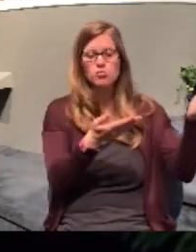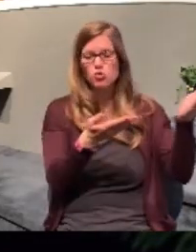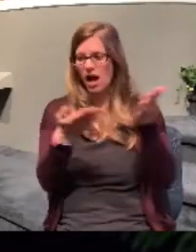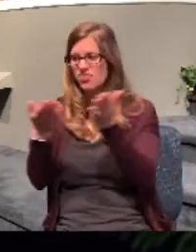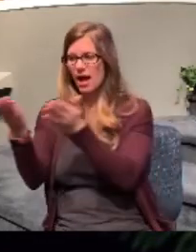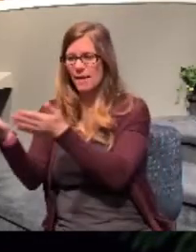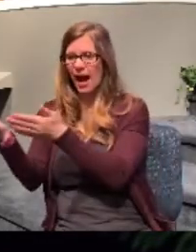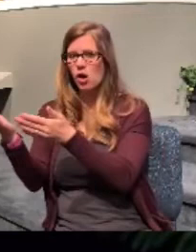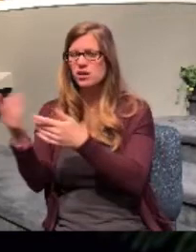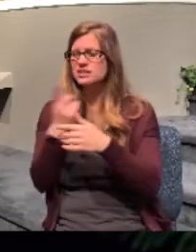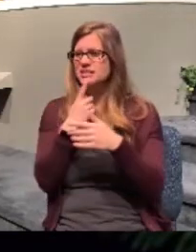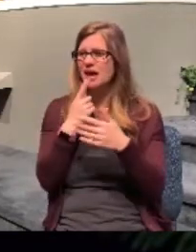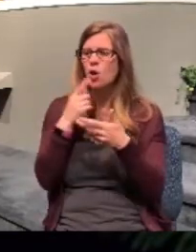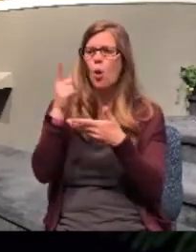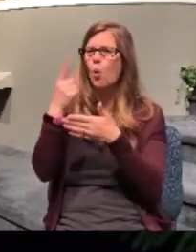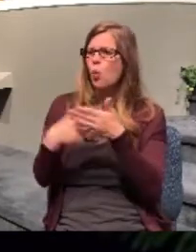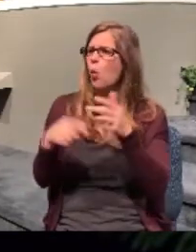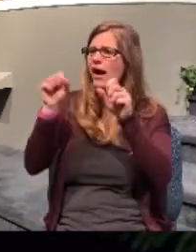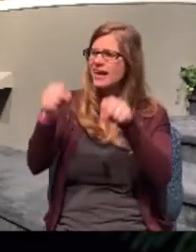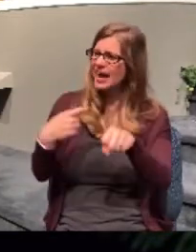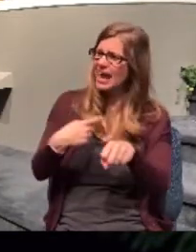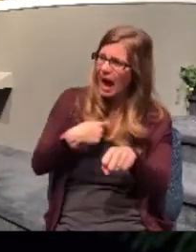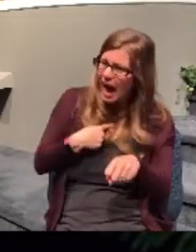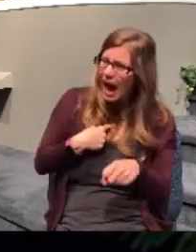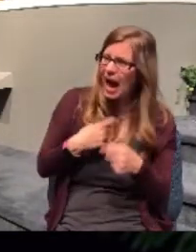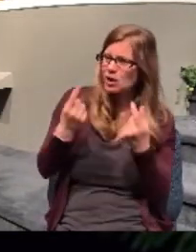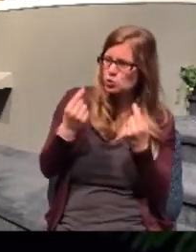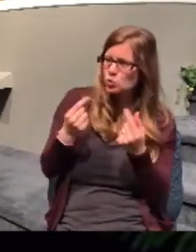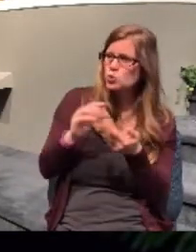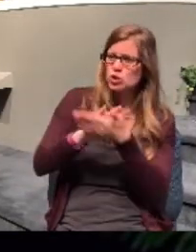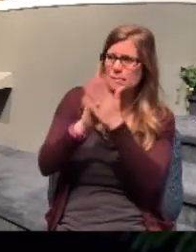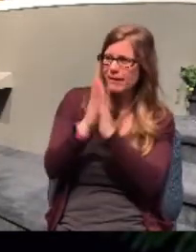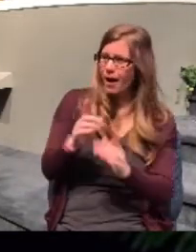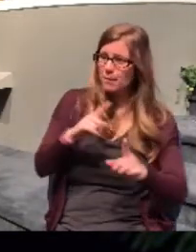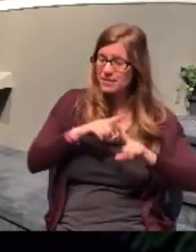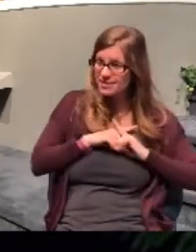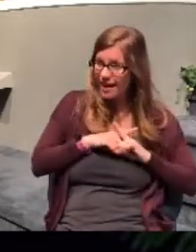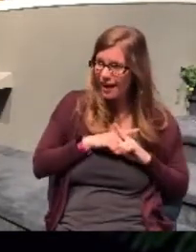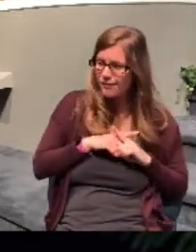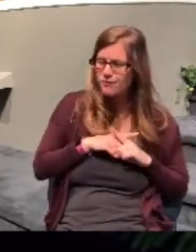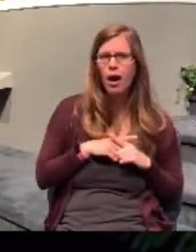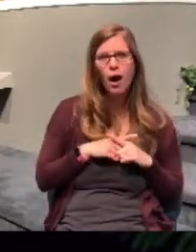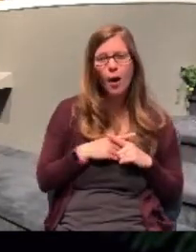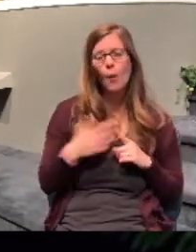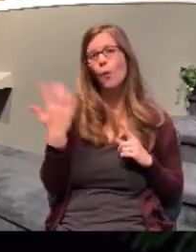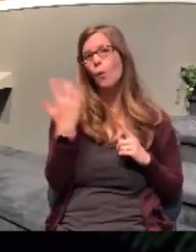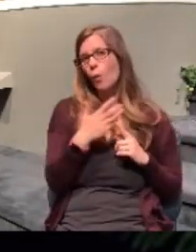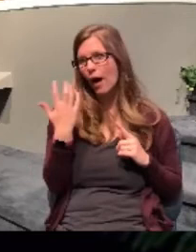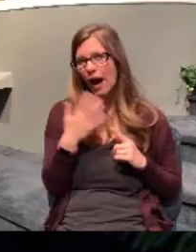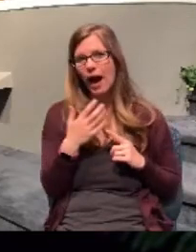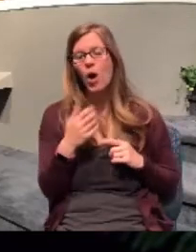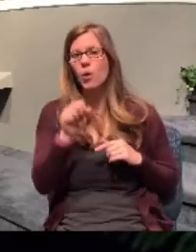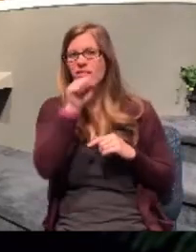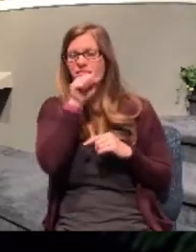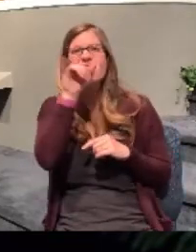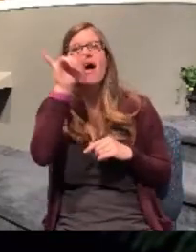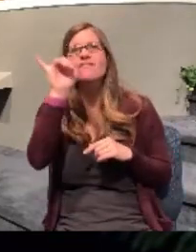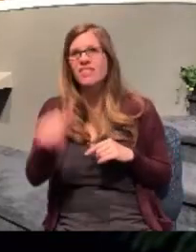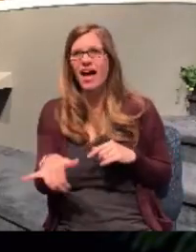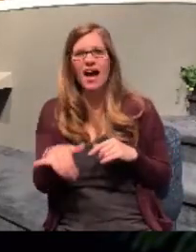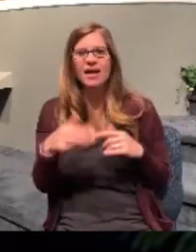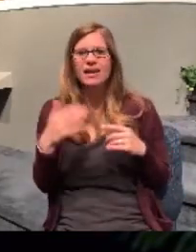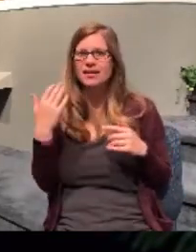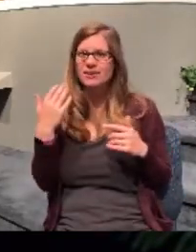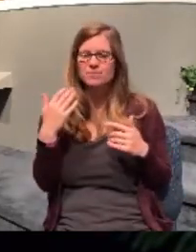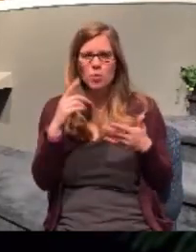sirs, what must I do to be saved? Wow. Don't you love it when somebody asks you that question? What do I have to